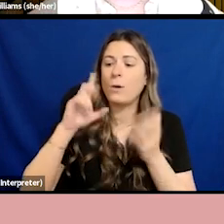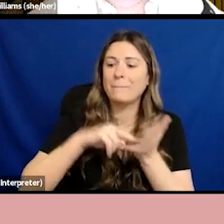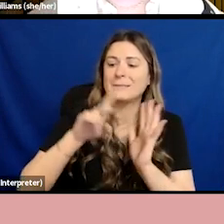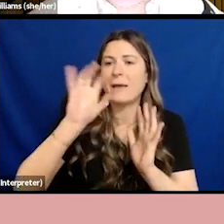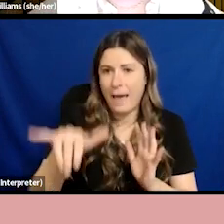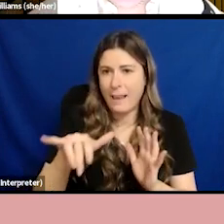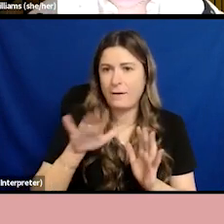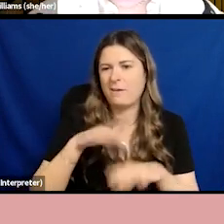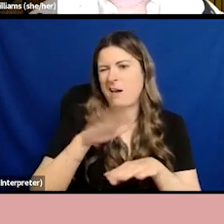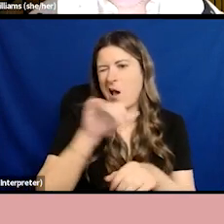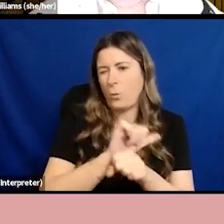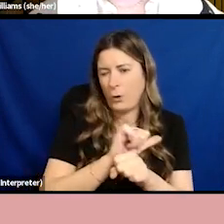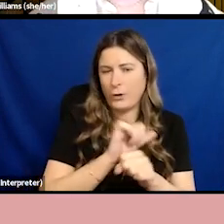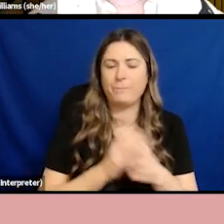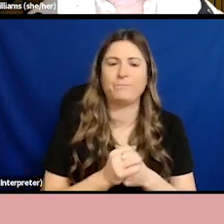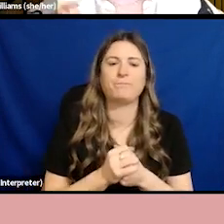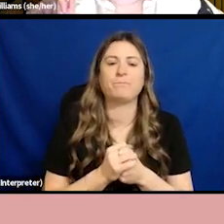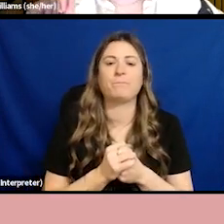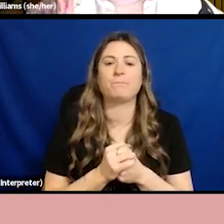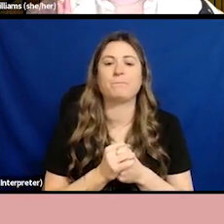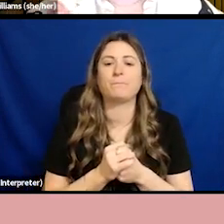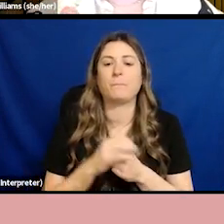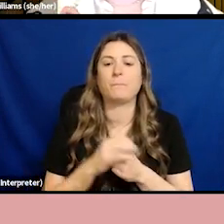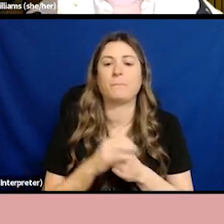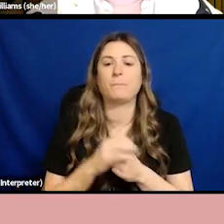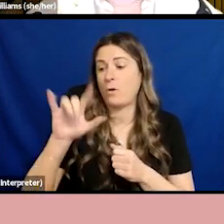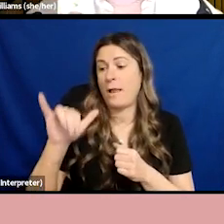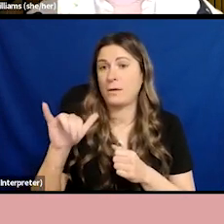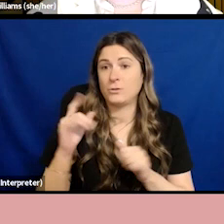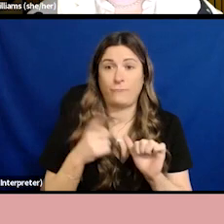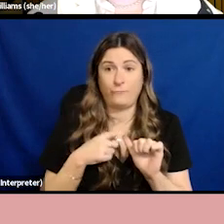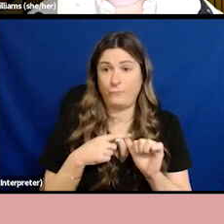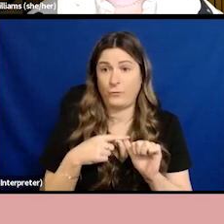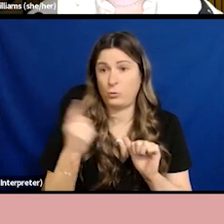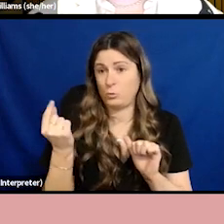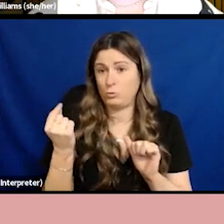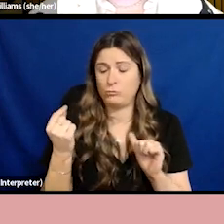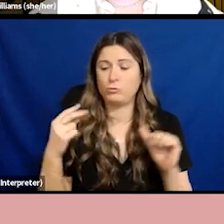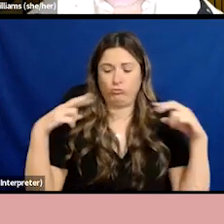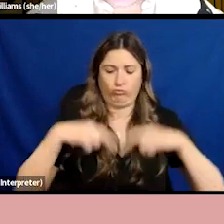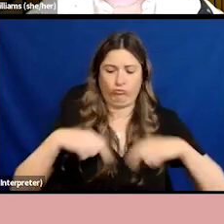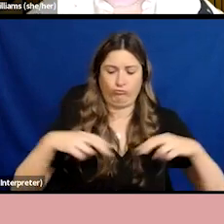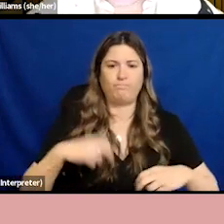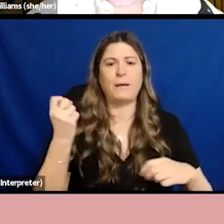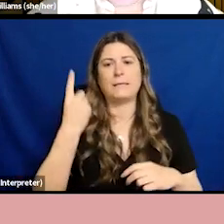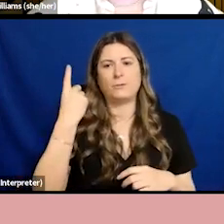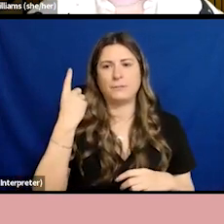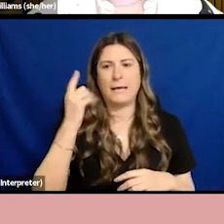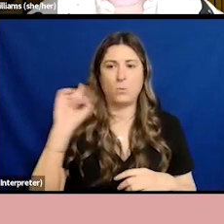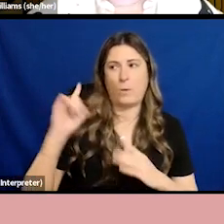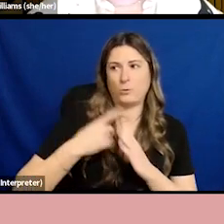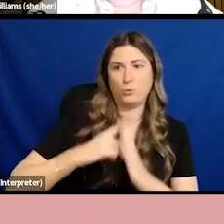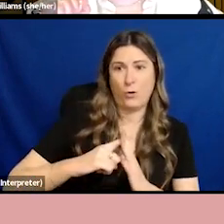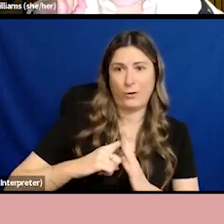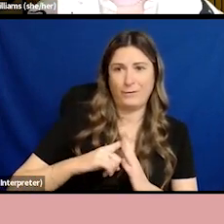With allyship, the best first step is to look at yourself and to understand your starting point. By which I mean,